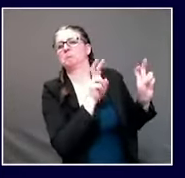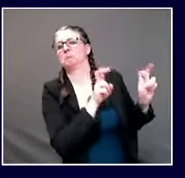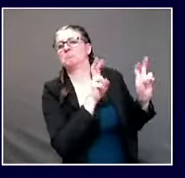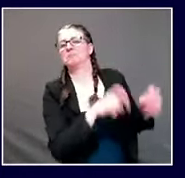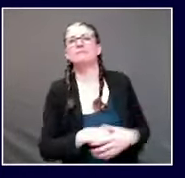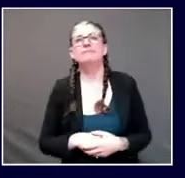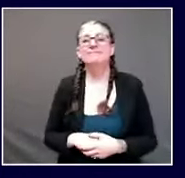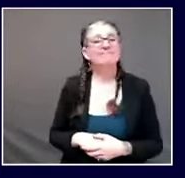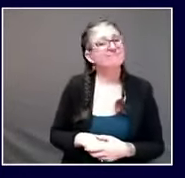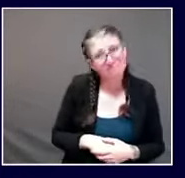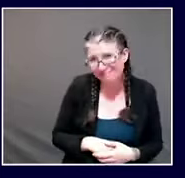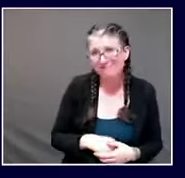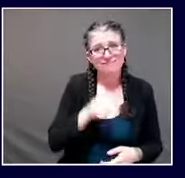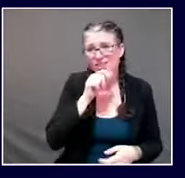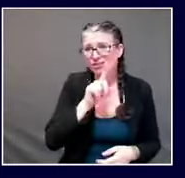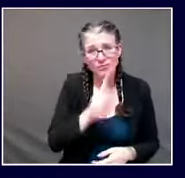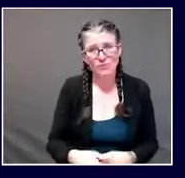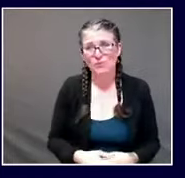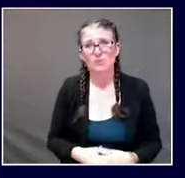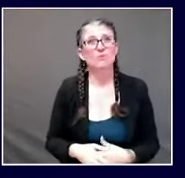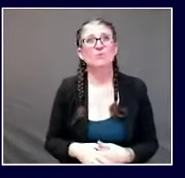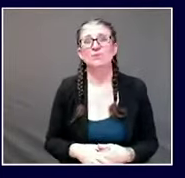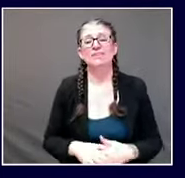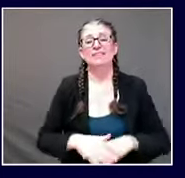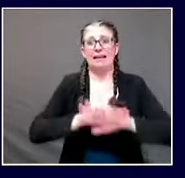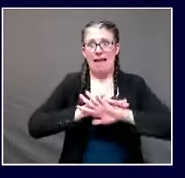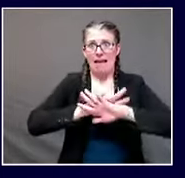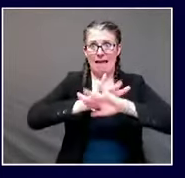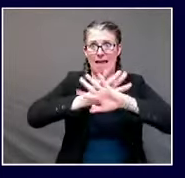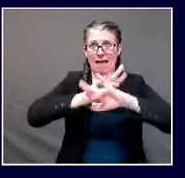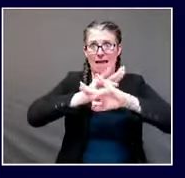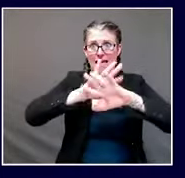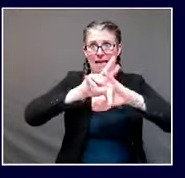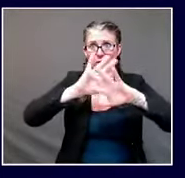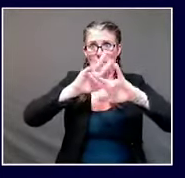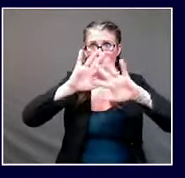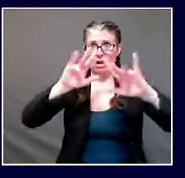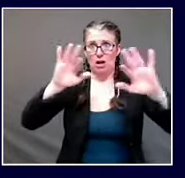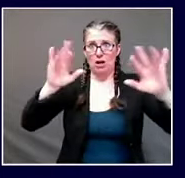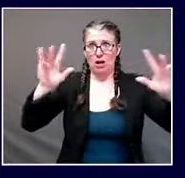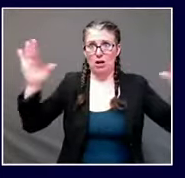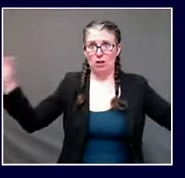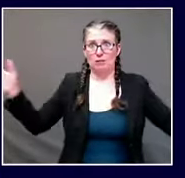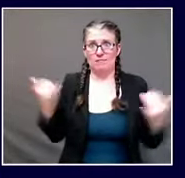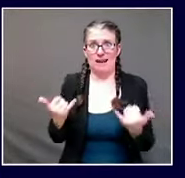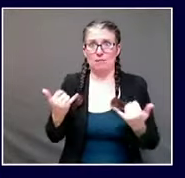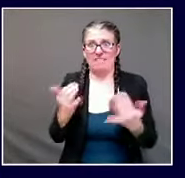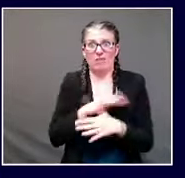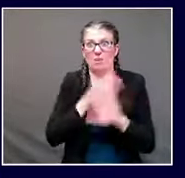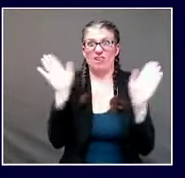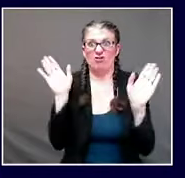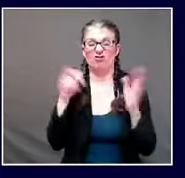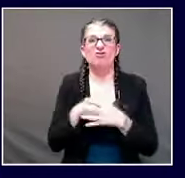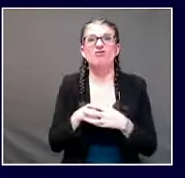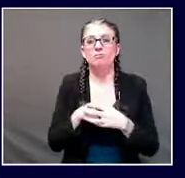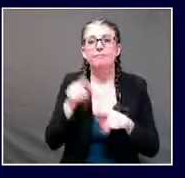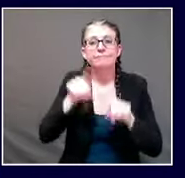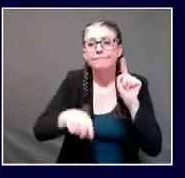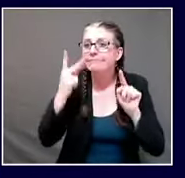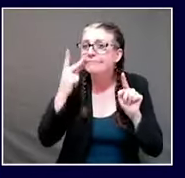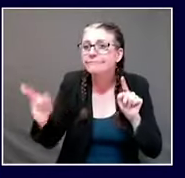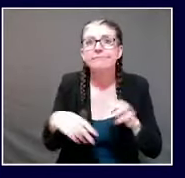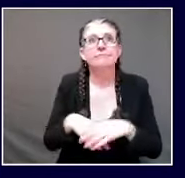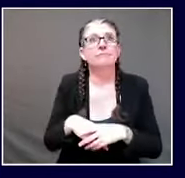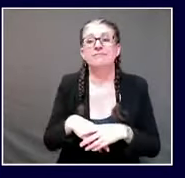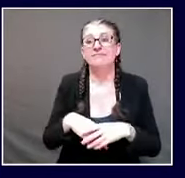risky those small household gatherings being more risky generate more community transmission which then means